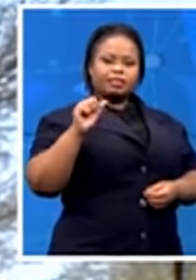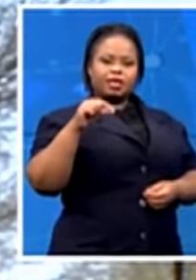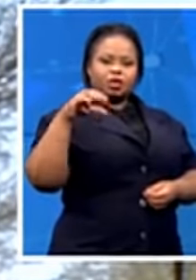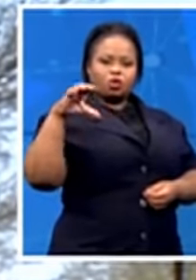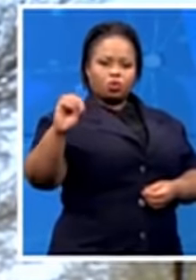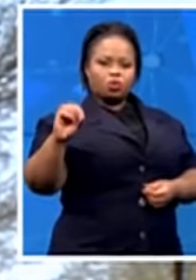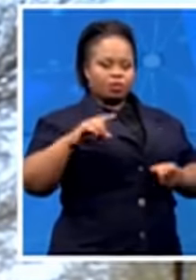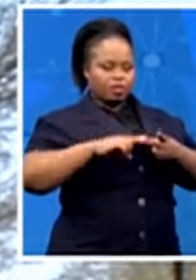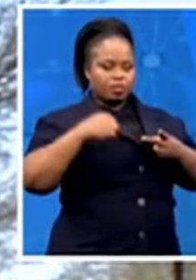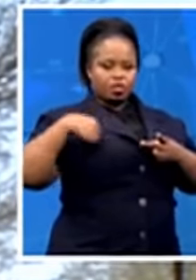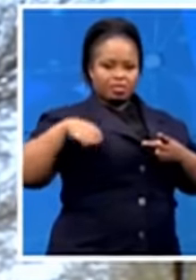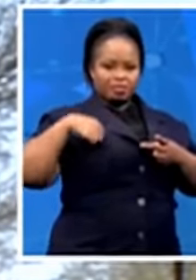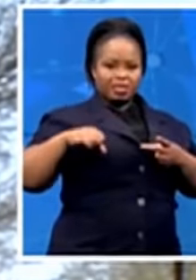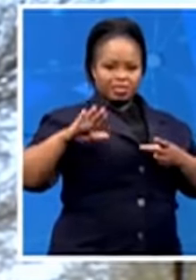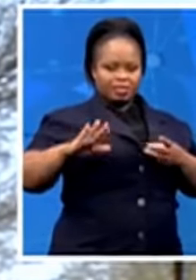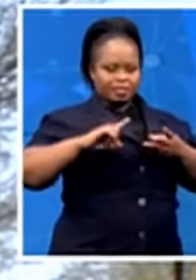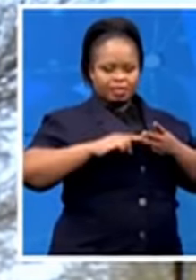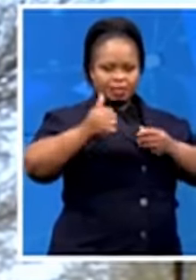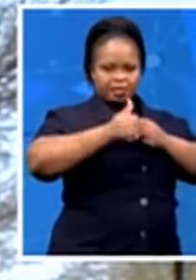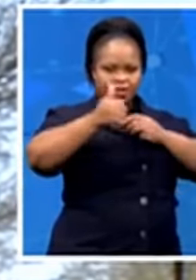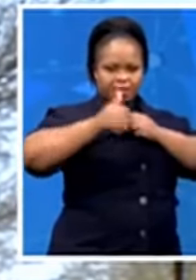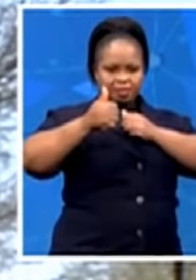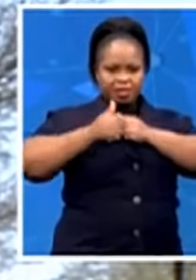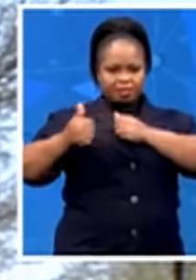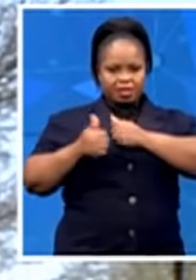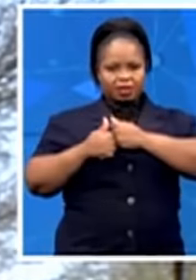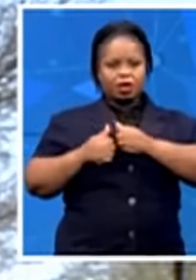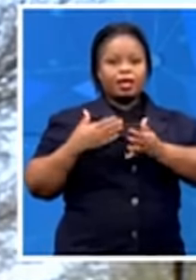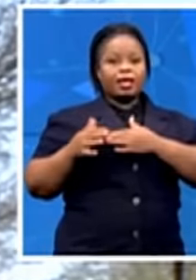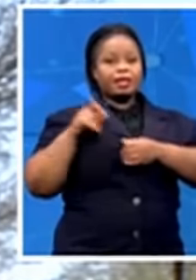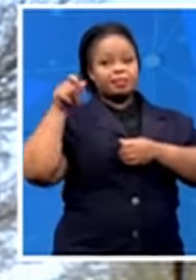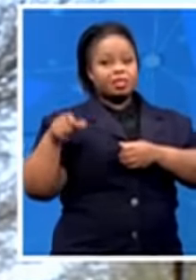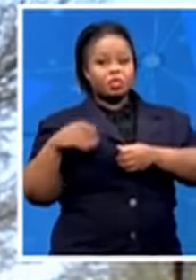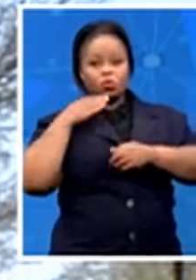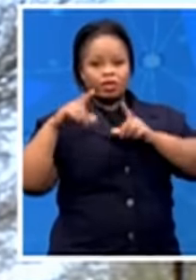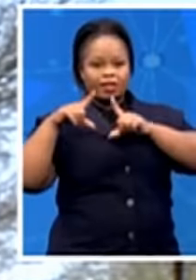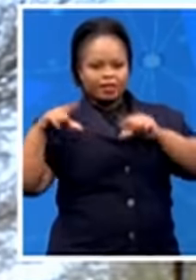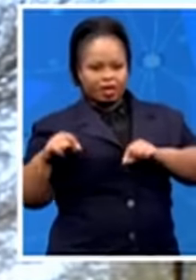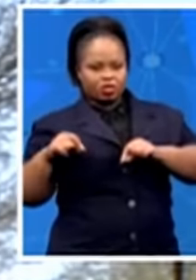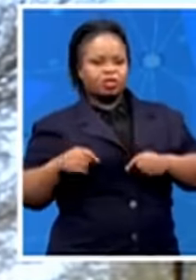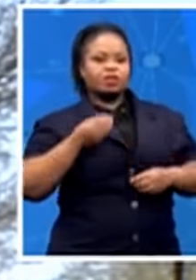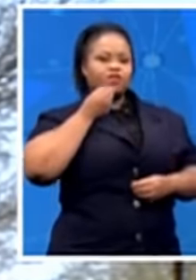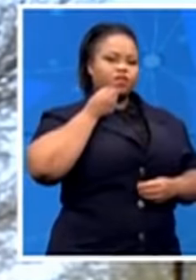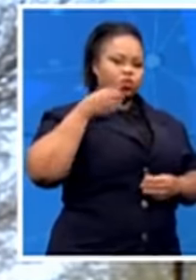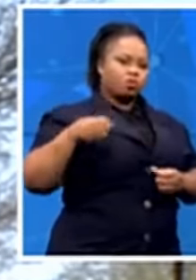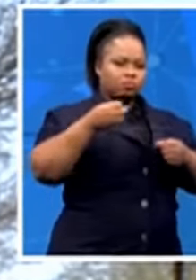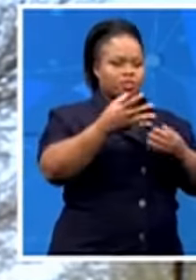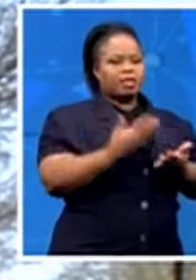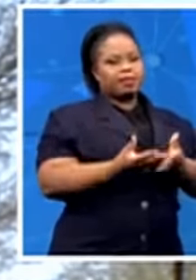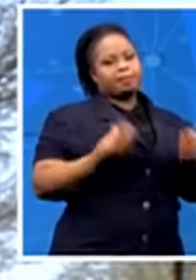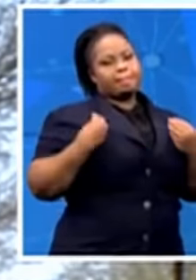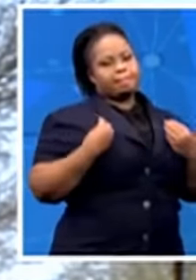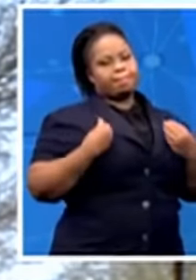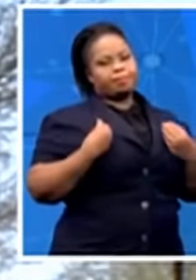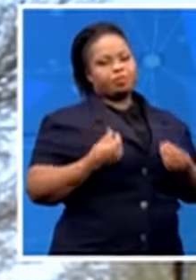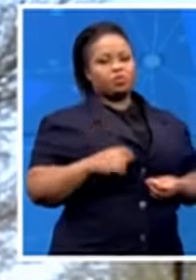presents an official voucher is entitled to one of those food hampers. And it seems that the number of vouchers that